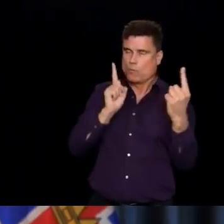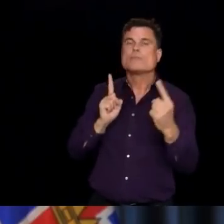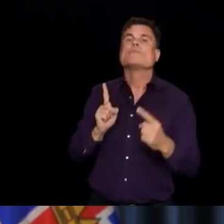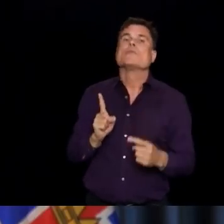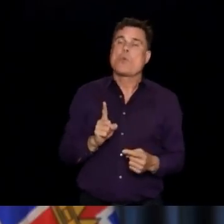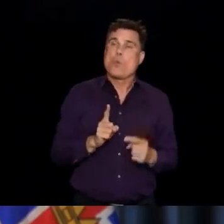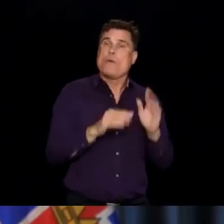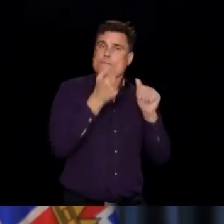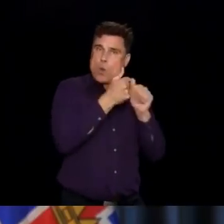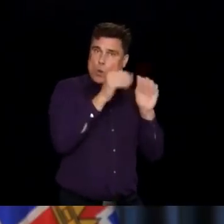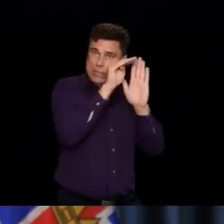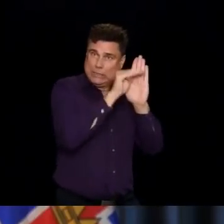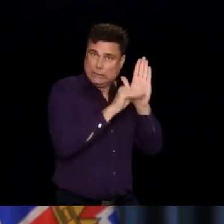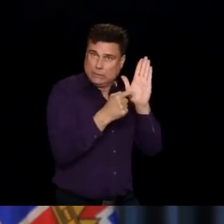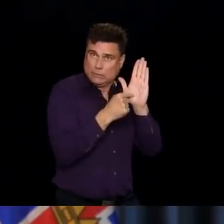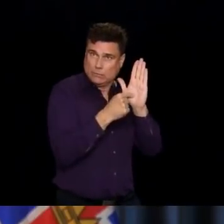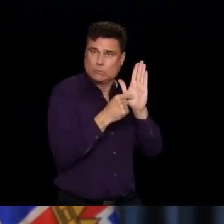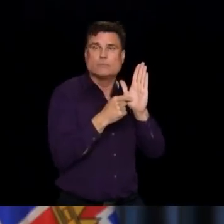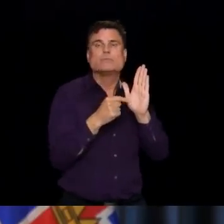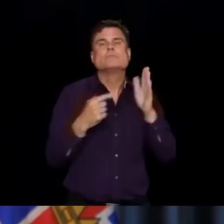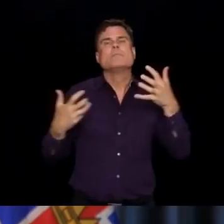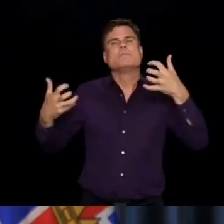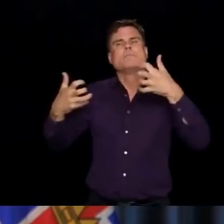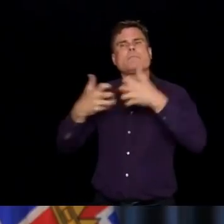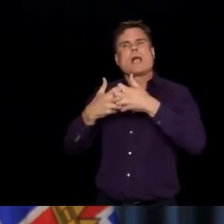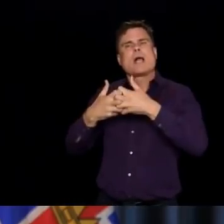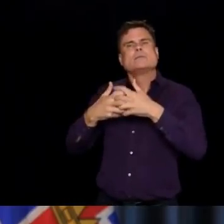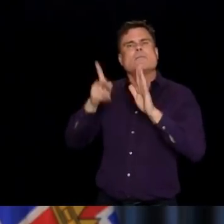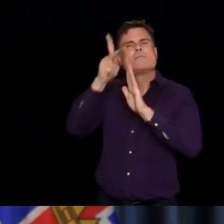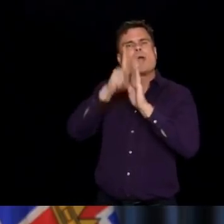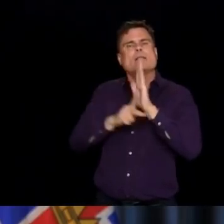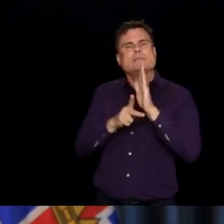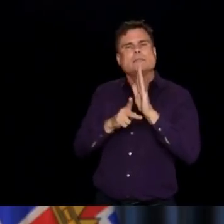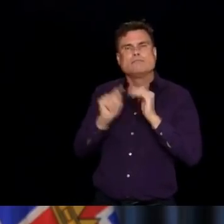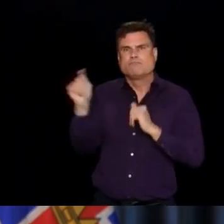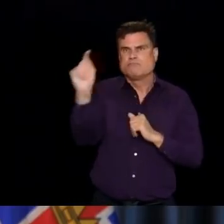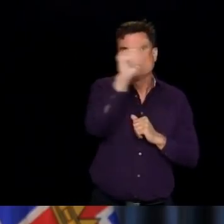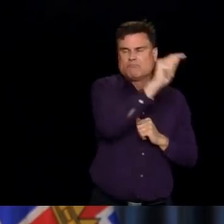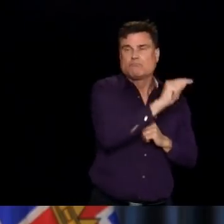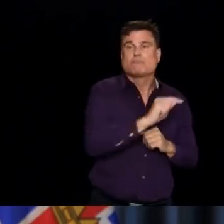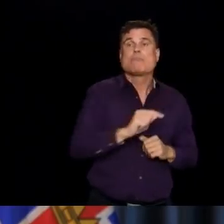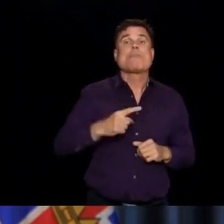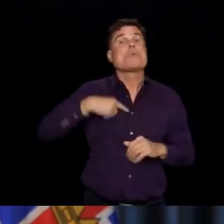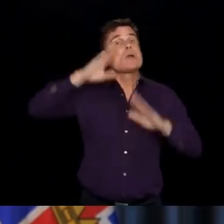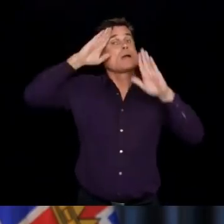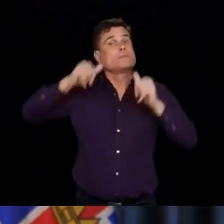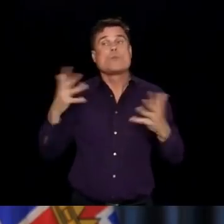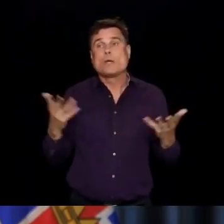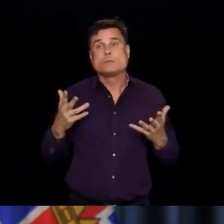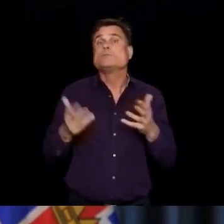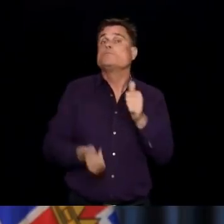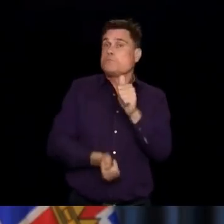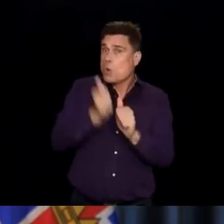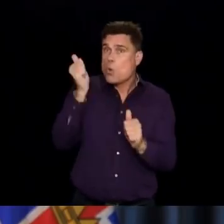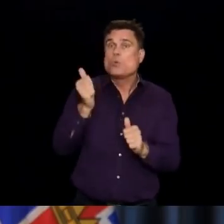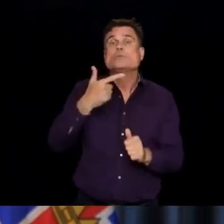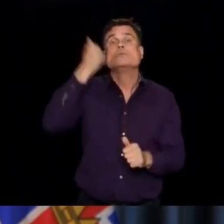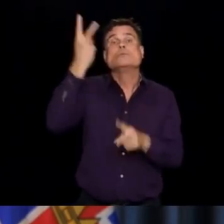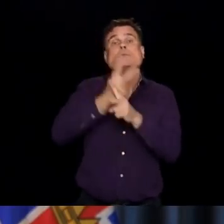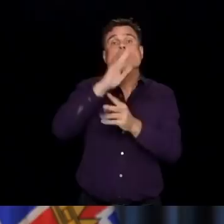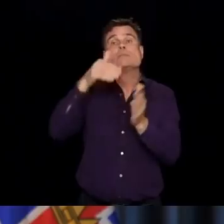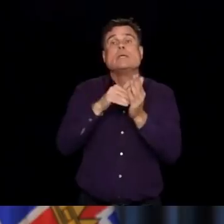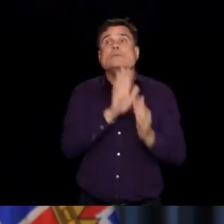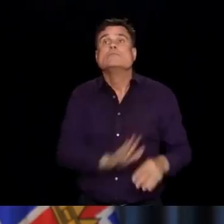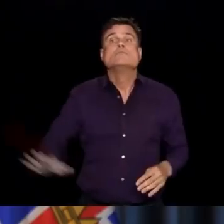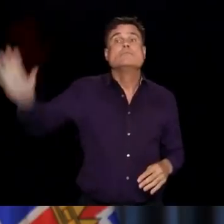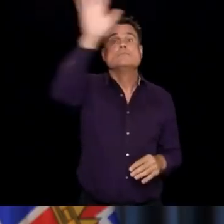accordance with the requirements of the policy so that visits can occur in long-term care homes. It's expected that the majority of operators will